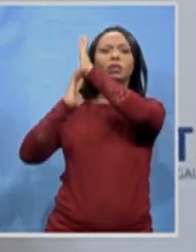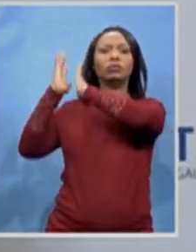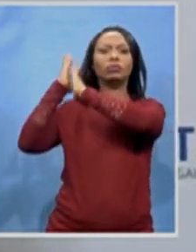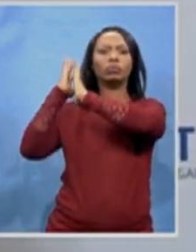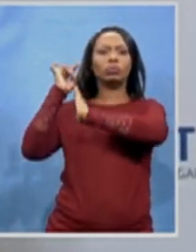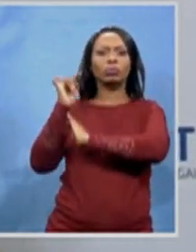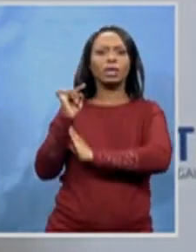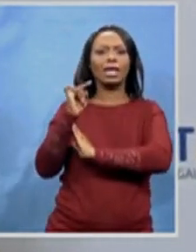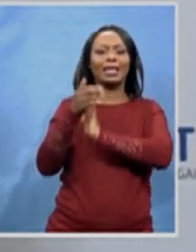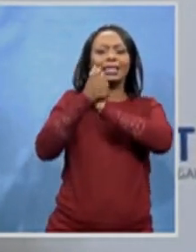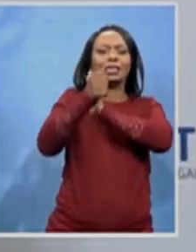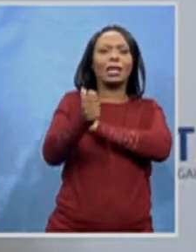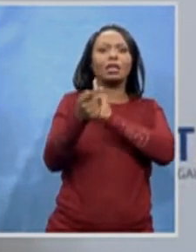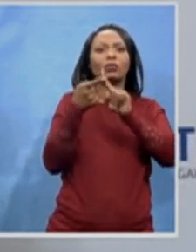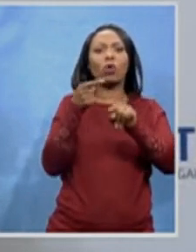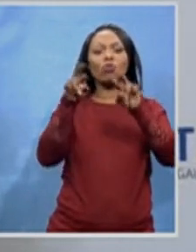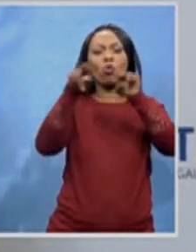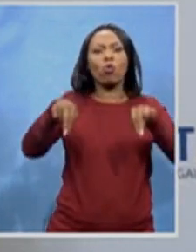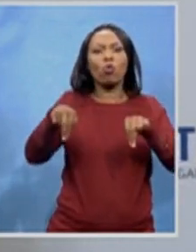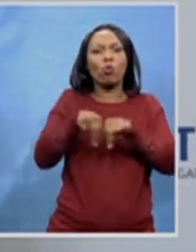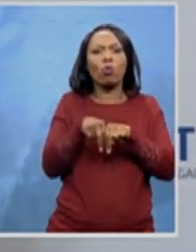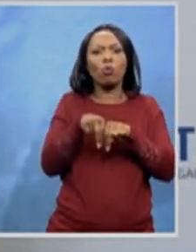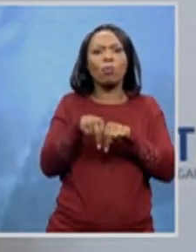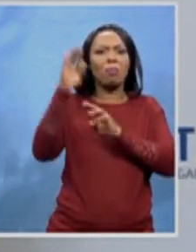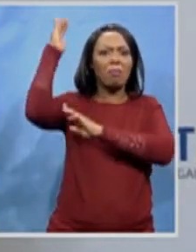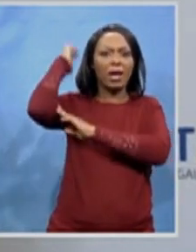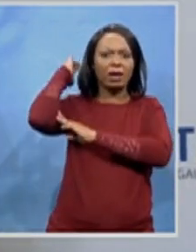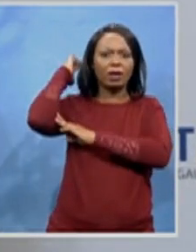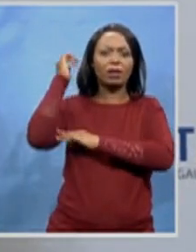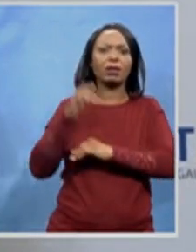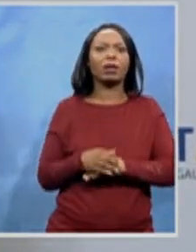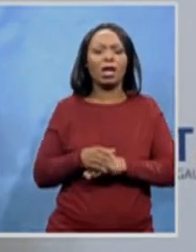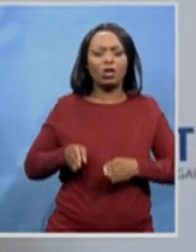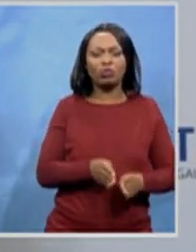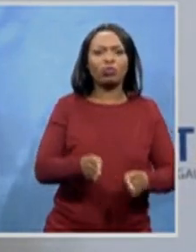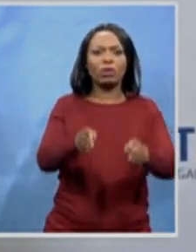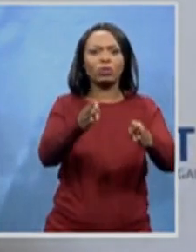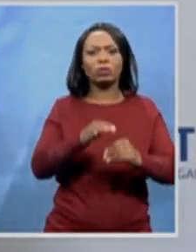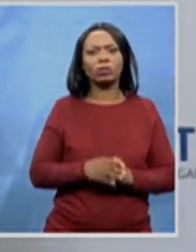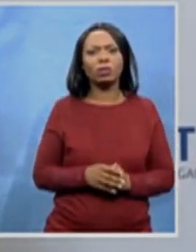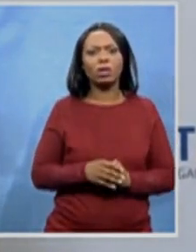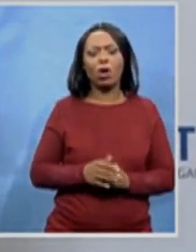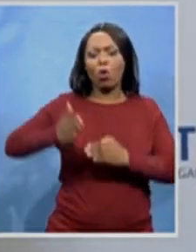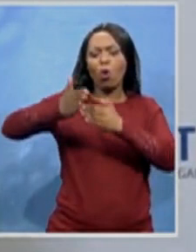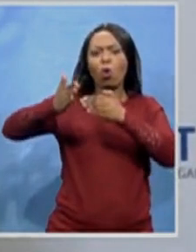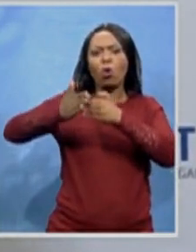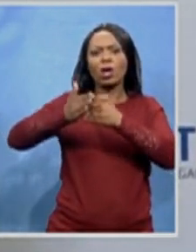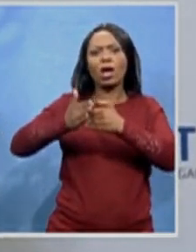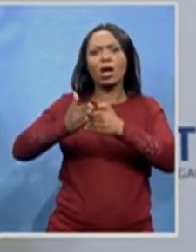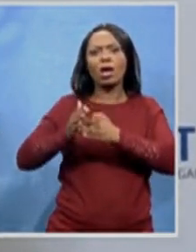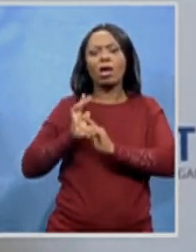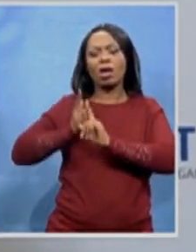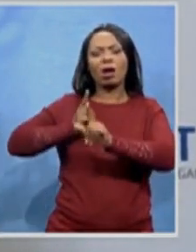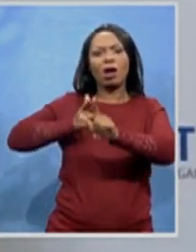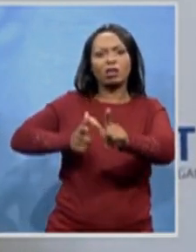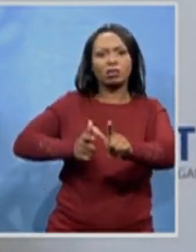garage, a strutting, the corners in our township, where music was embodied.